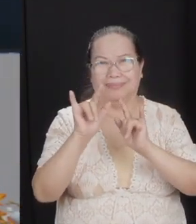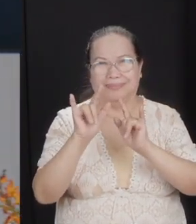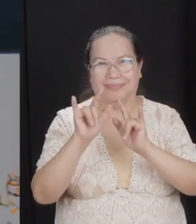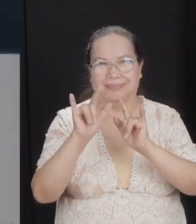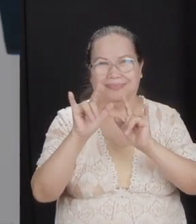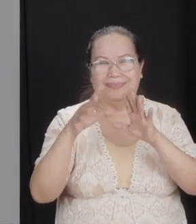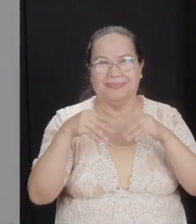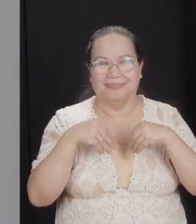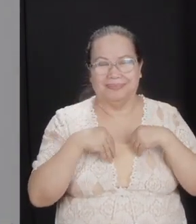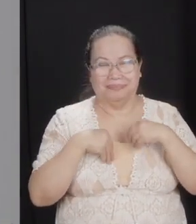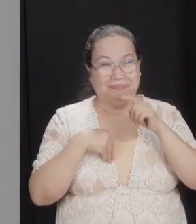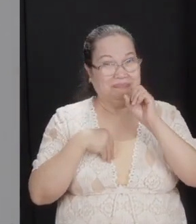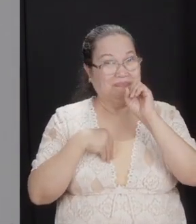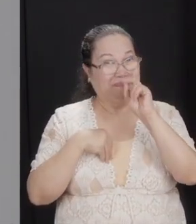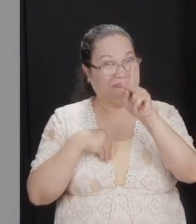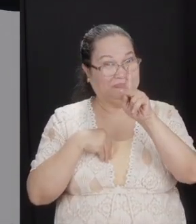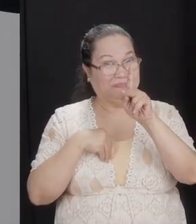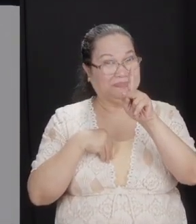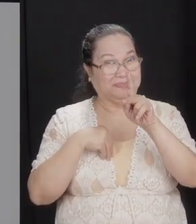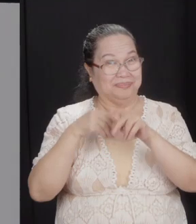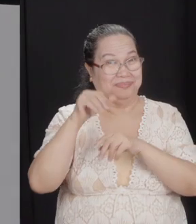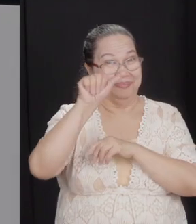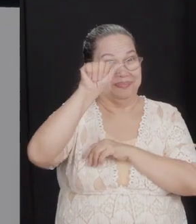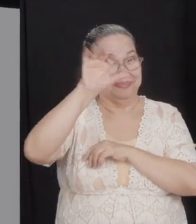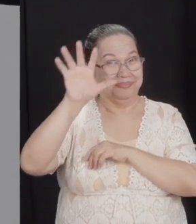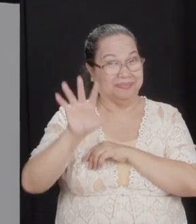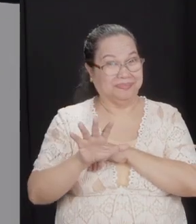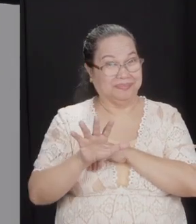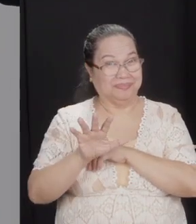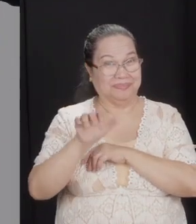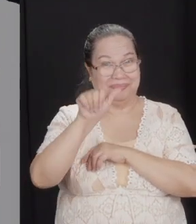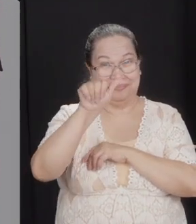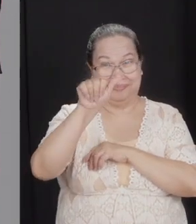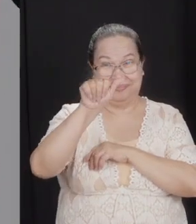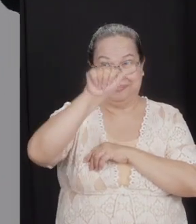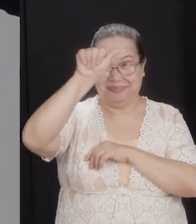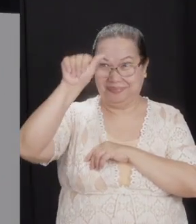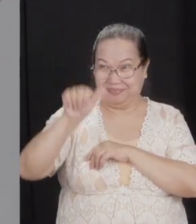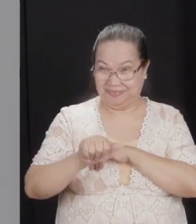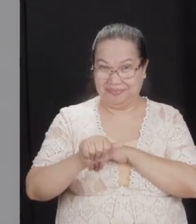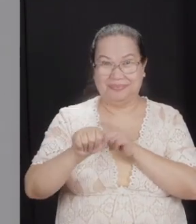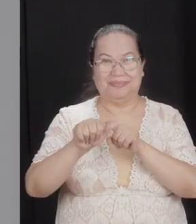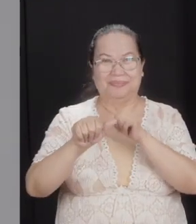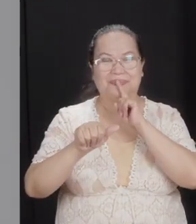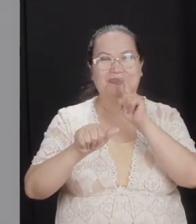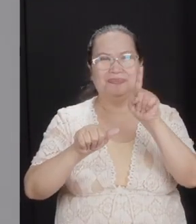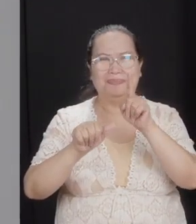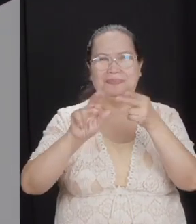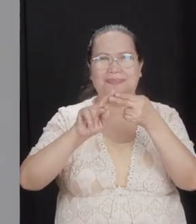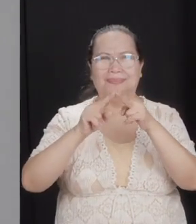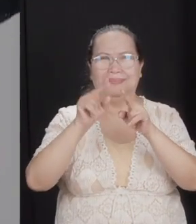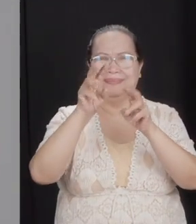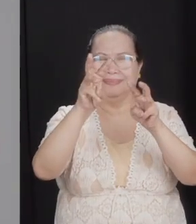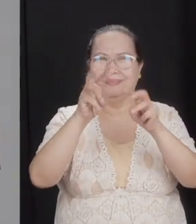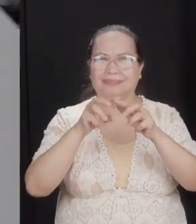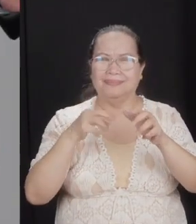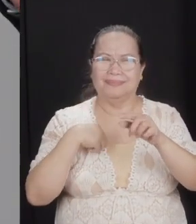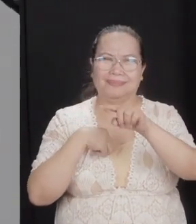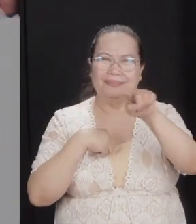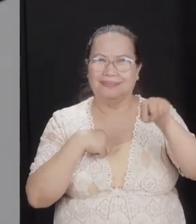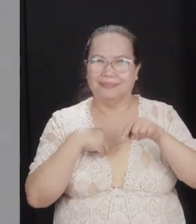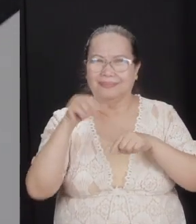Asians. Okay? About 99% of us here are Asians. What is the number one way that we